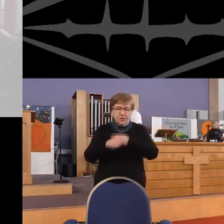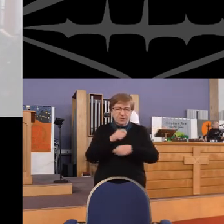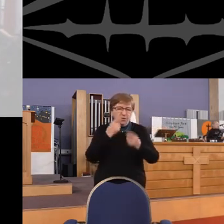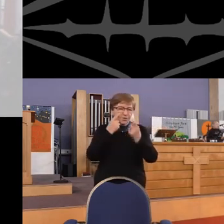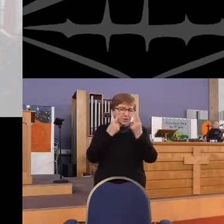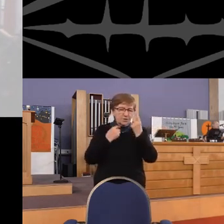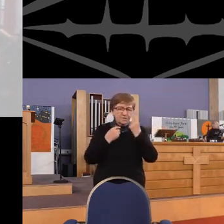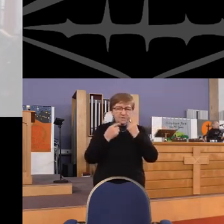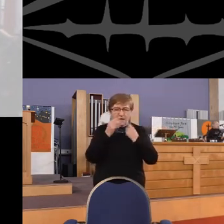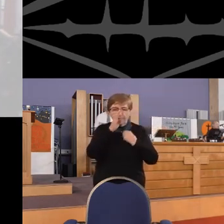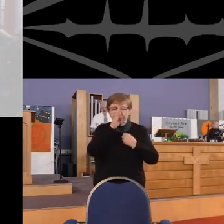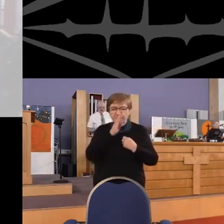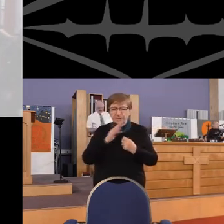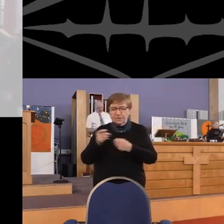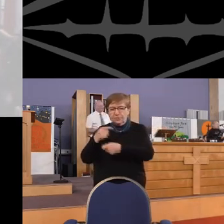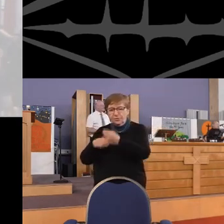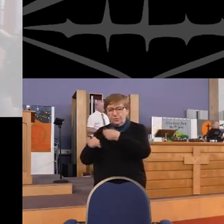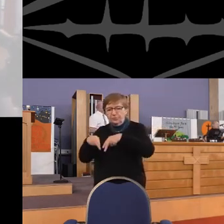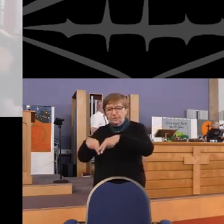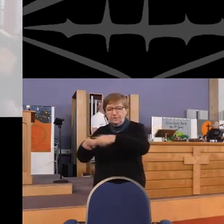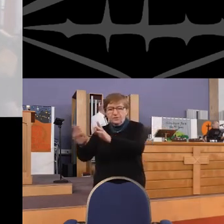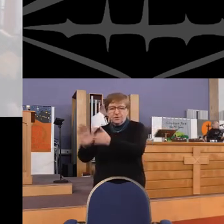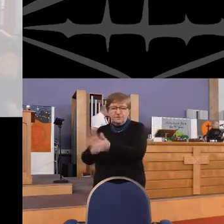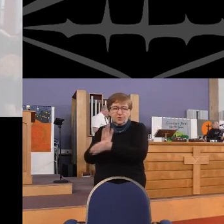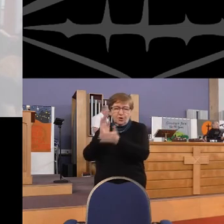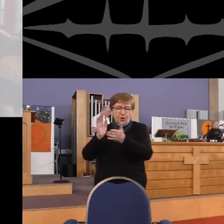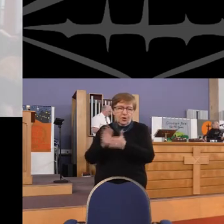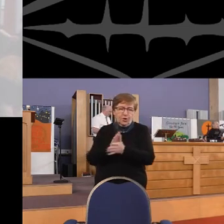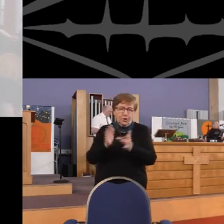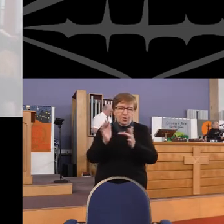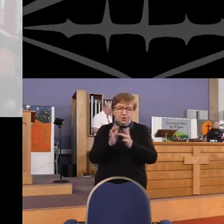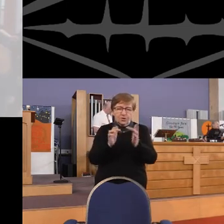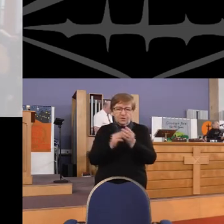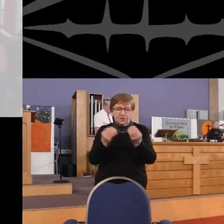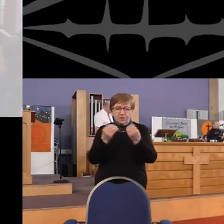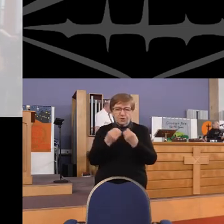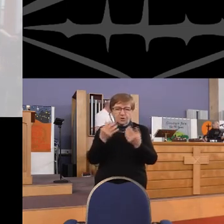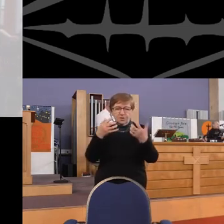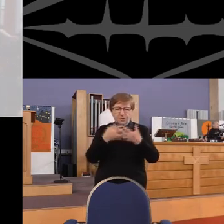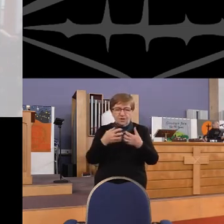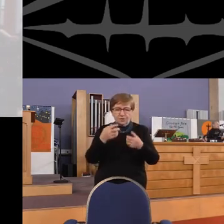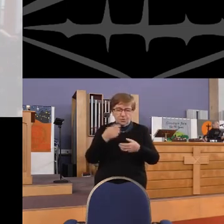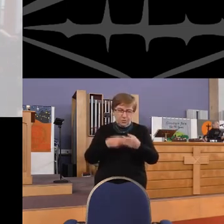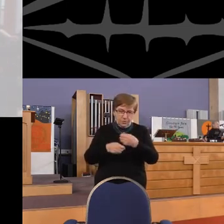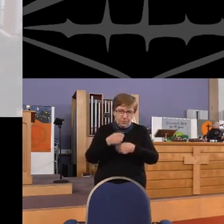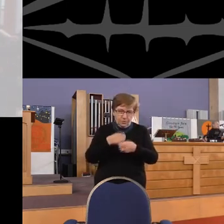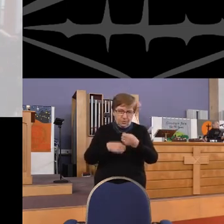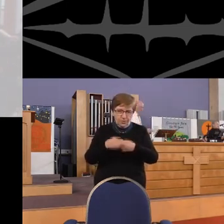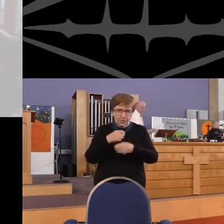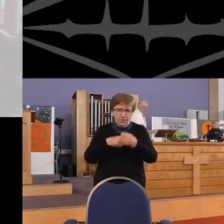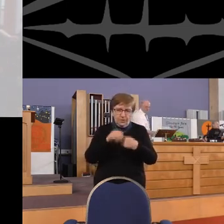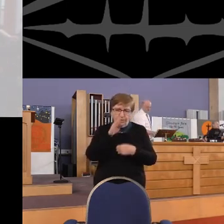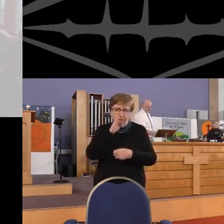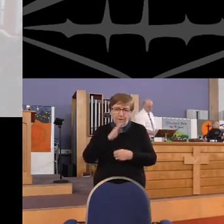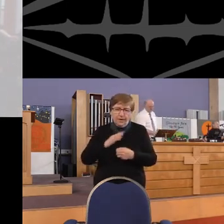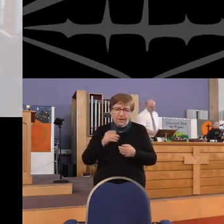Changed our tooth And love us Into rivers of joy Jesus turned our sorrow